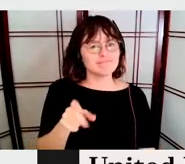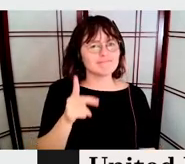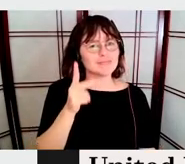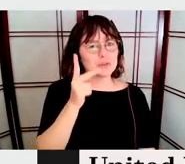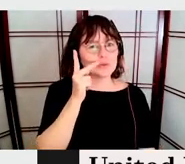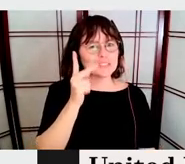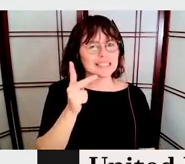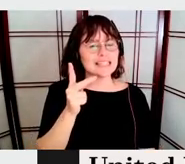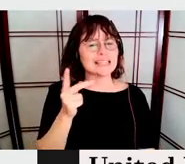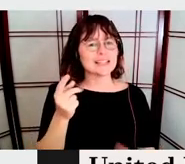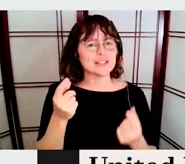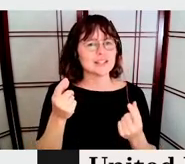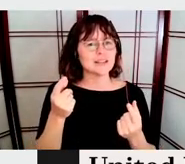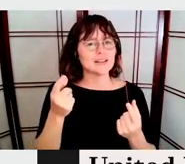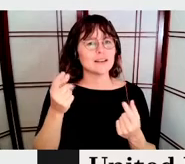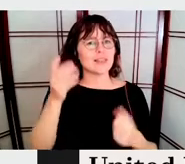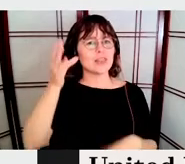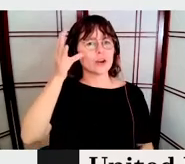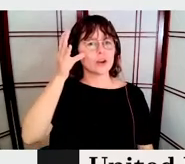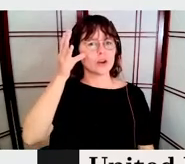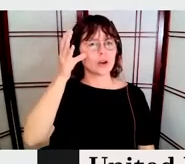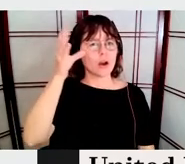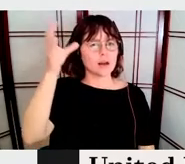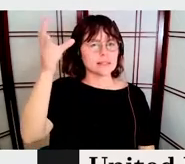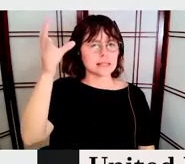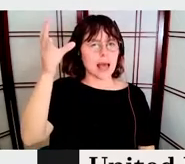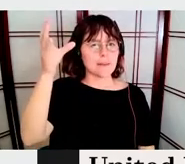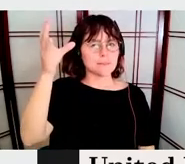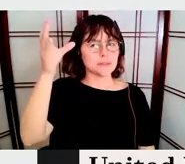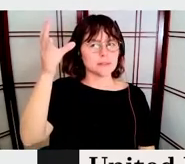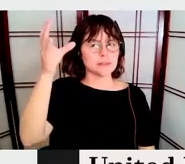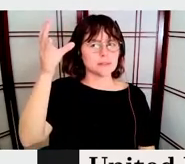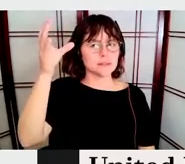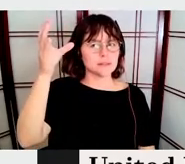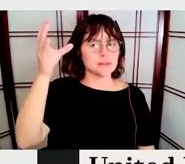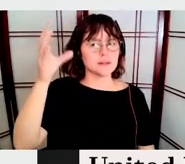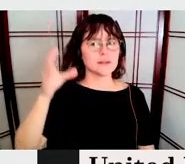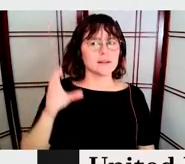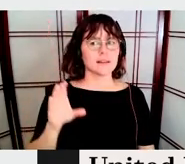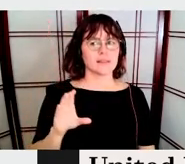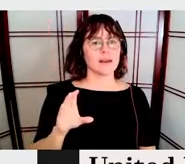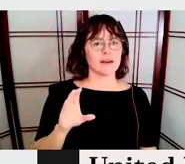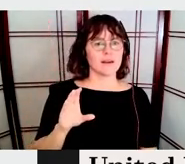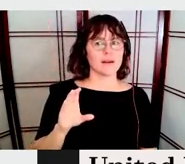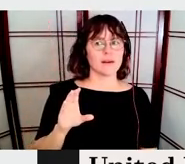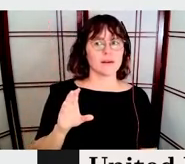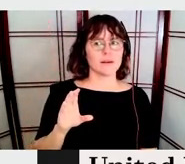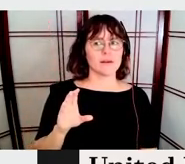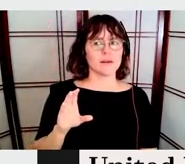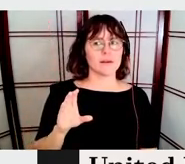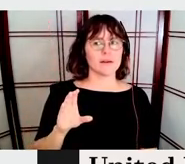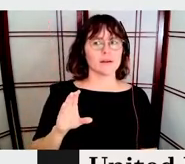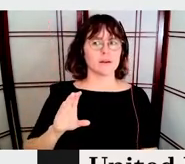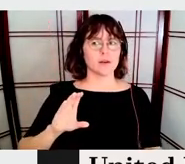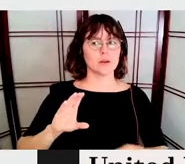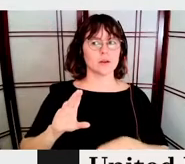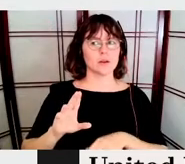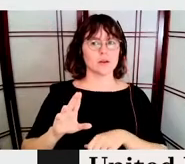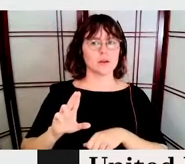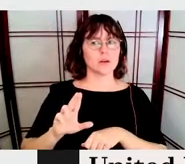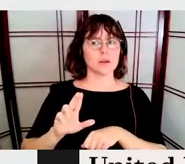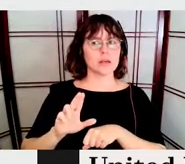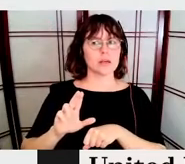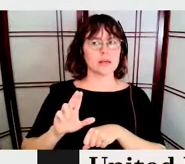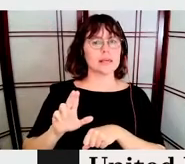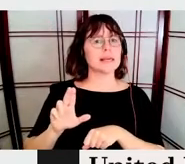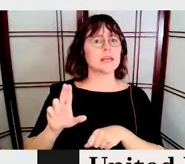took the, this idea by reading the Vignelli canon. And there is a full page that he, Vignelli is